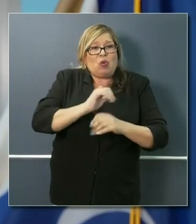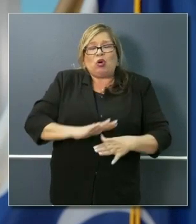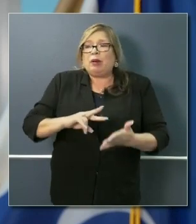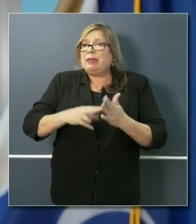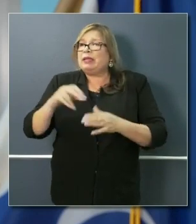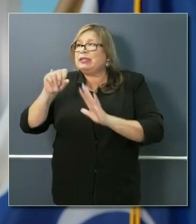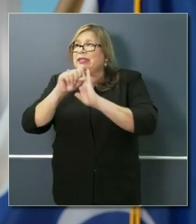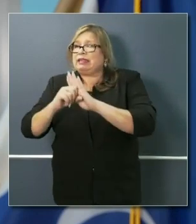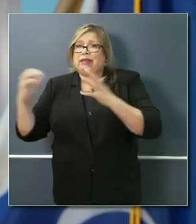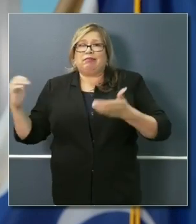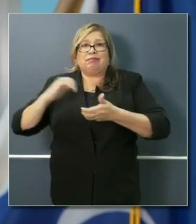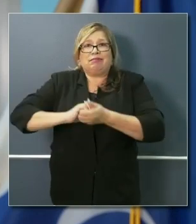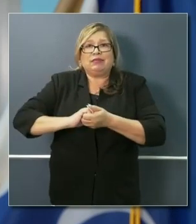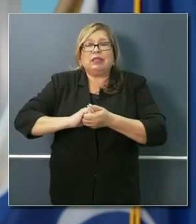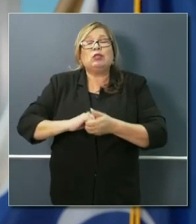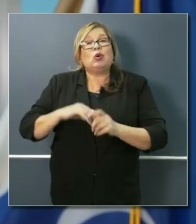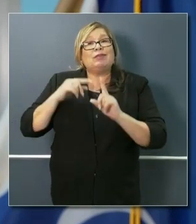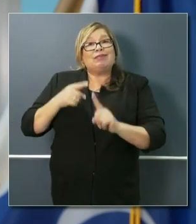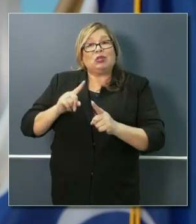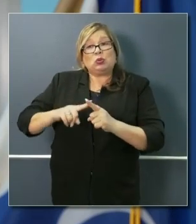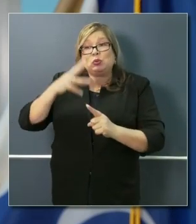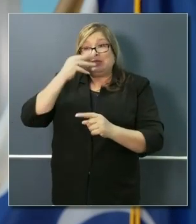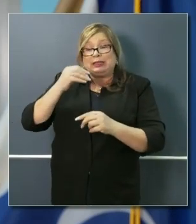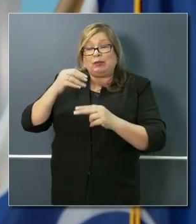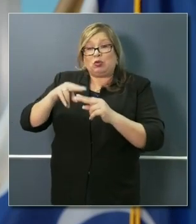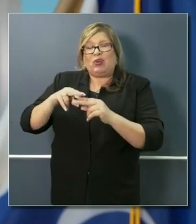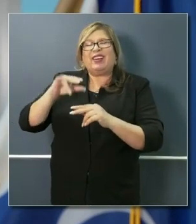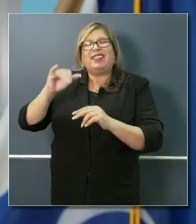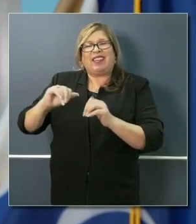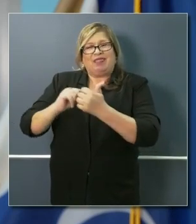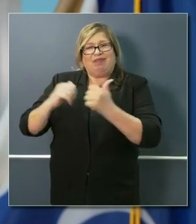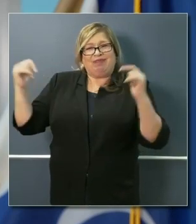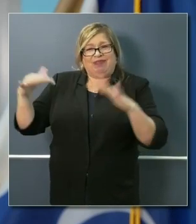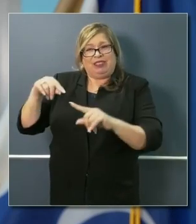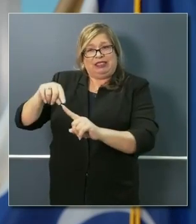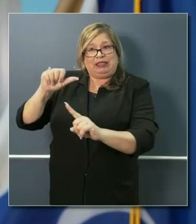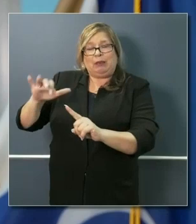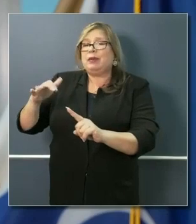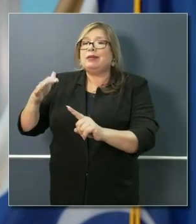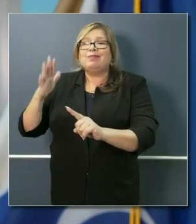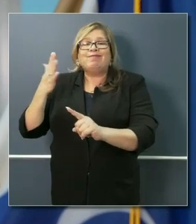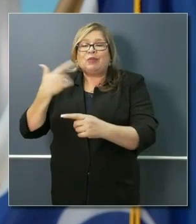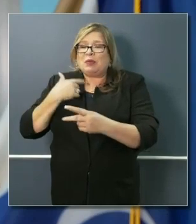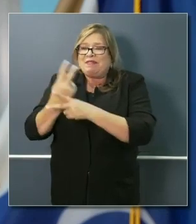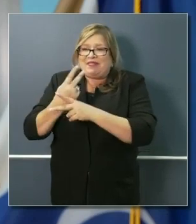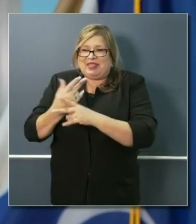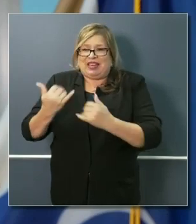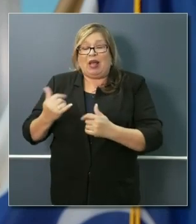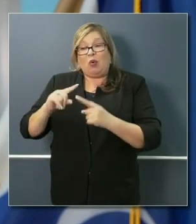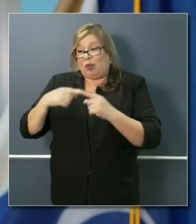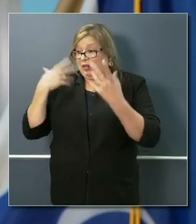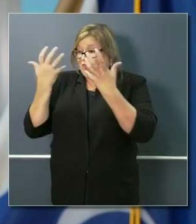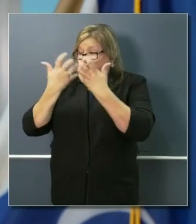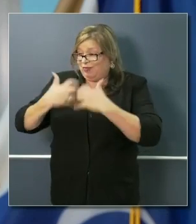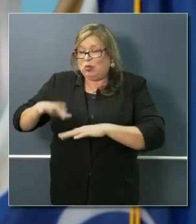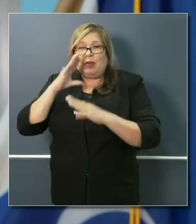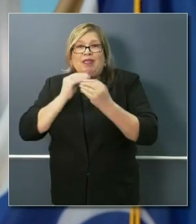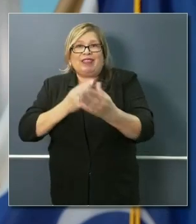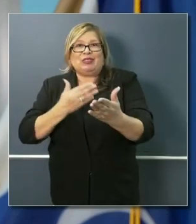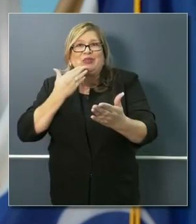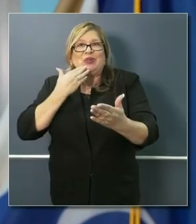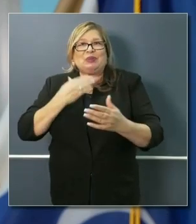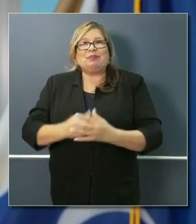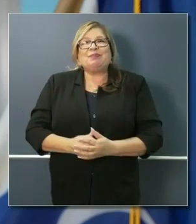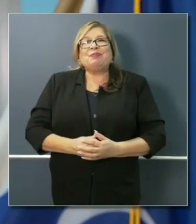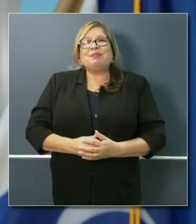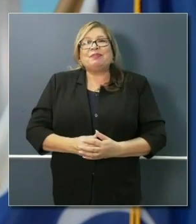to Sleep Train, that is a work in progress. And I'll let you know when we work out those protocols. Let me just end by